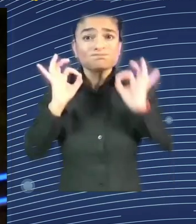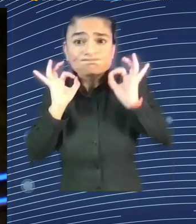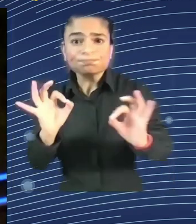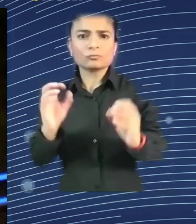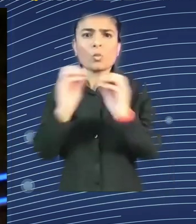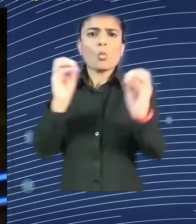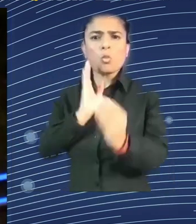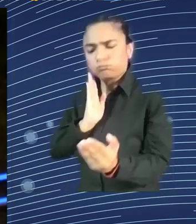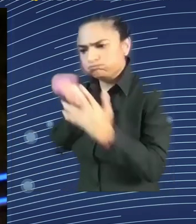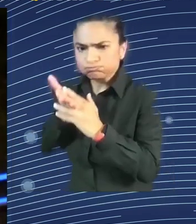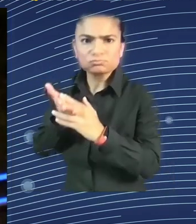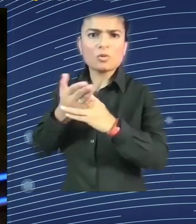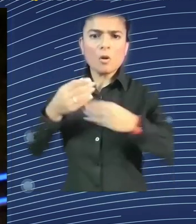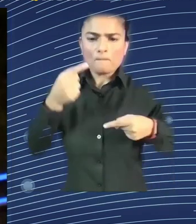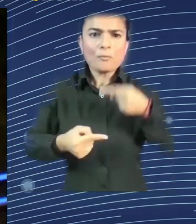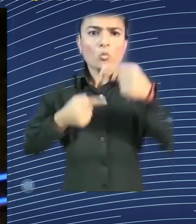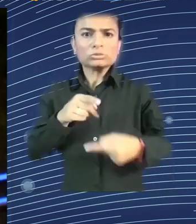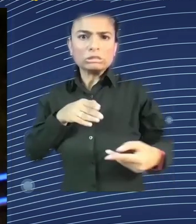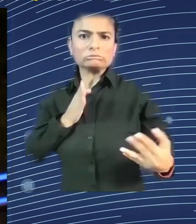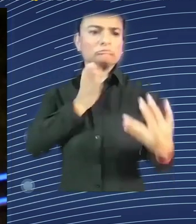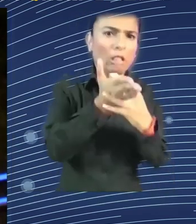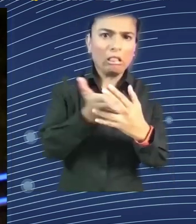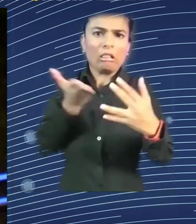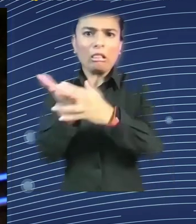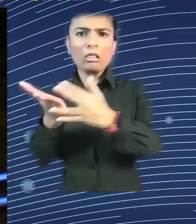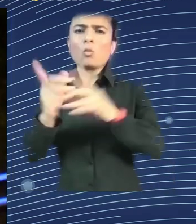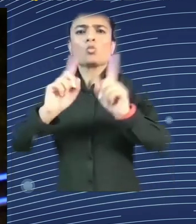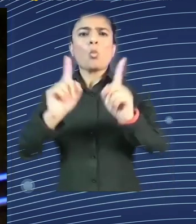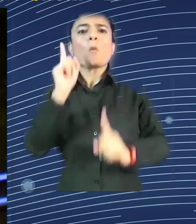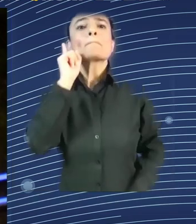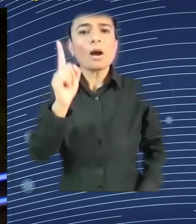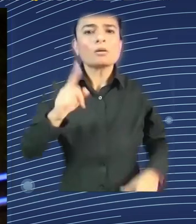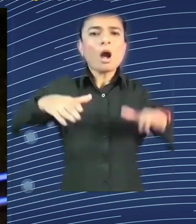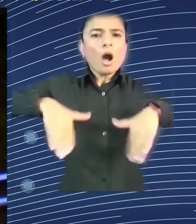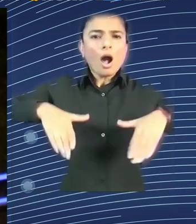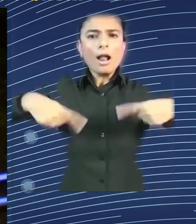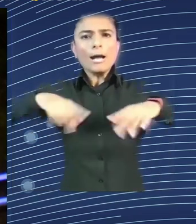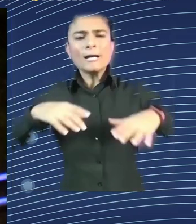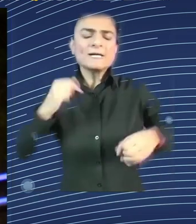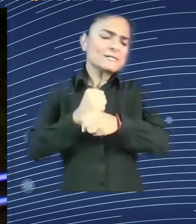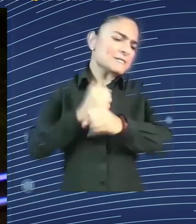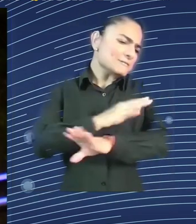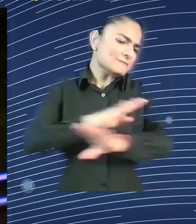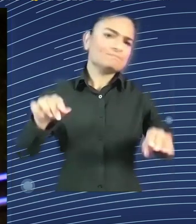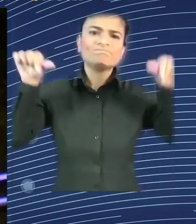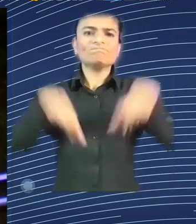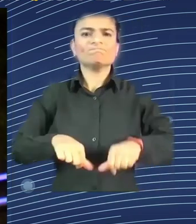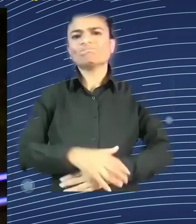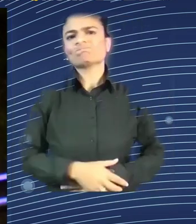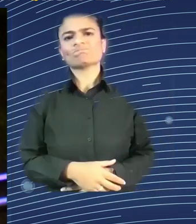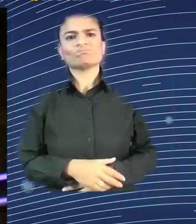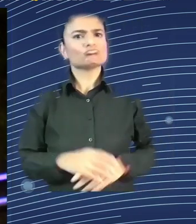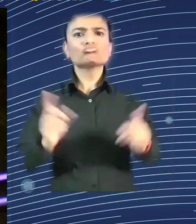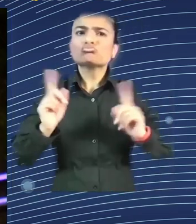That's one. The second one is, I think, that's why it is so important not only to try to